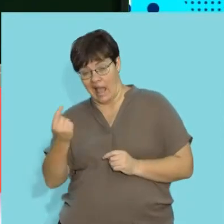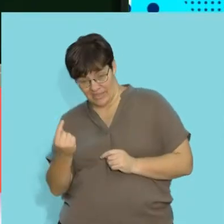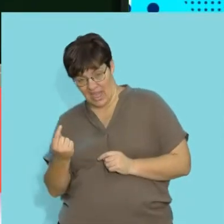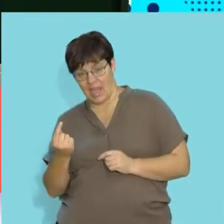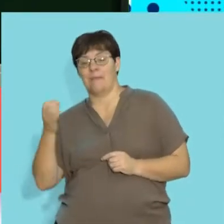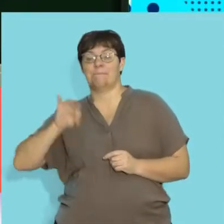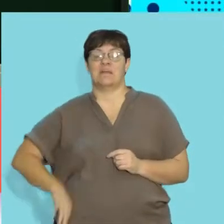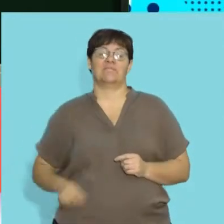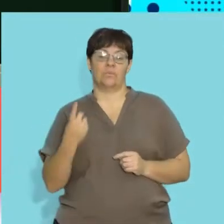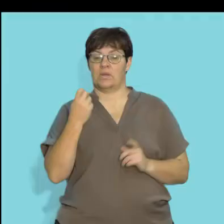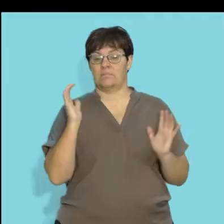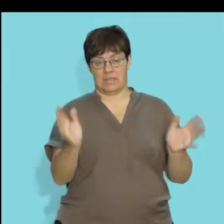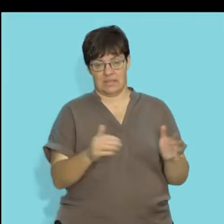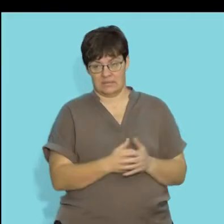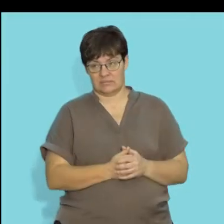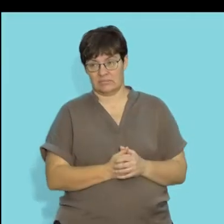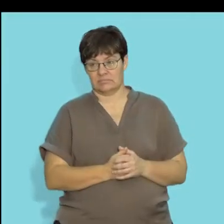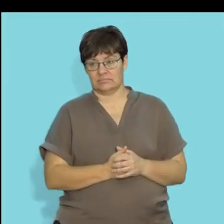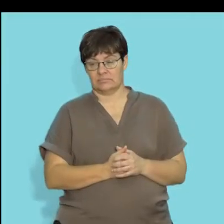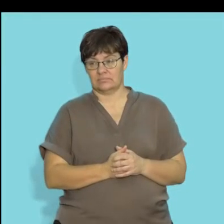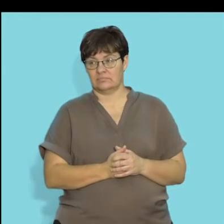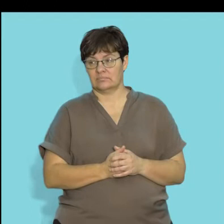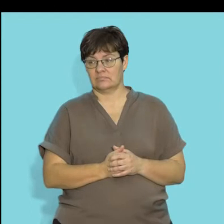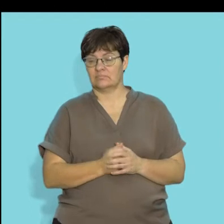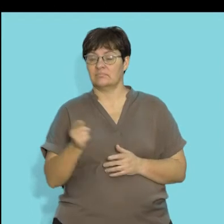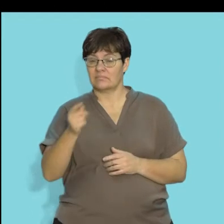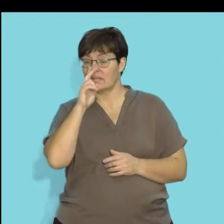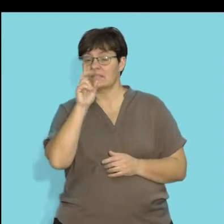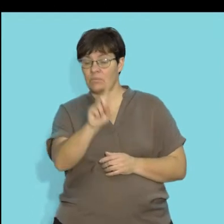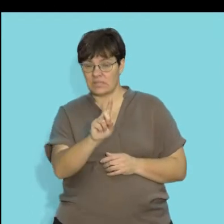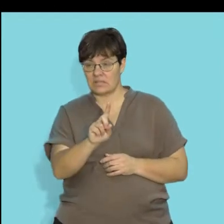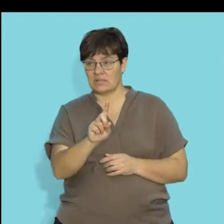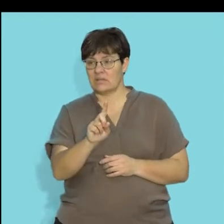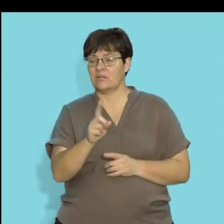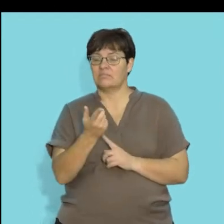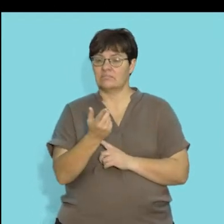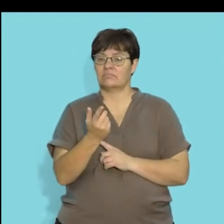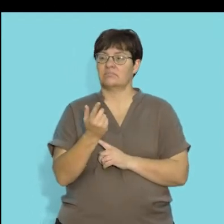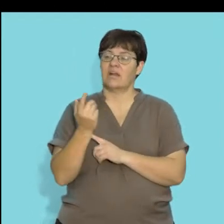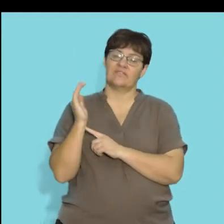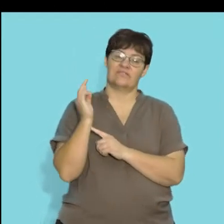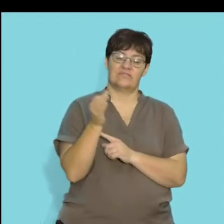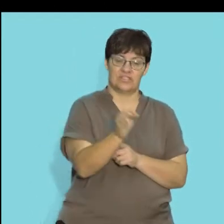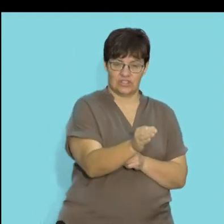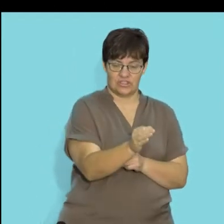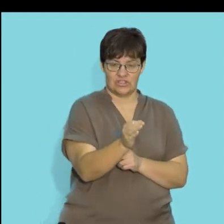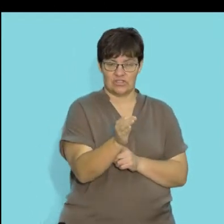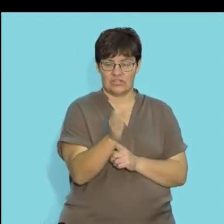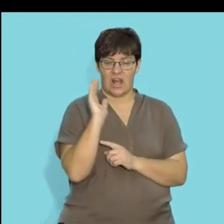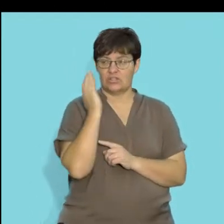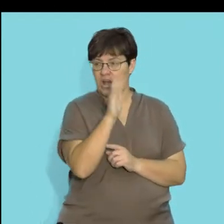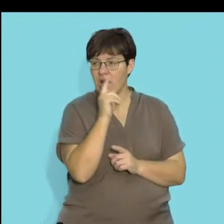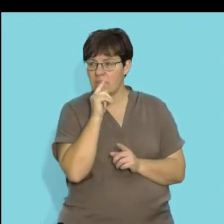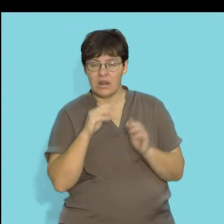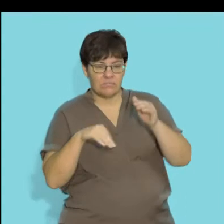the individual that benefits is often at an advantage. And we see this with the ramora sucker fish where they